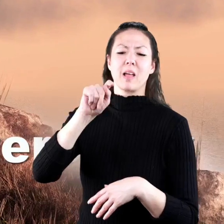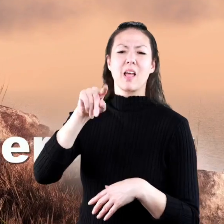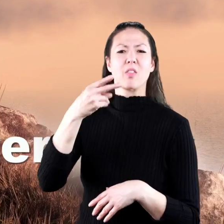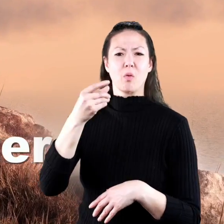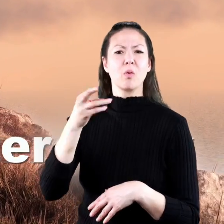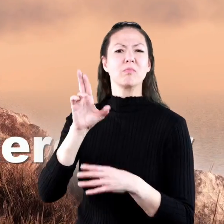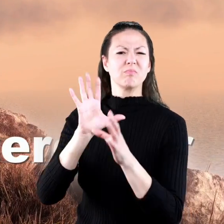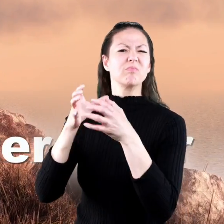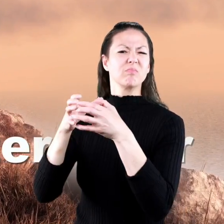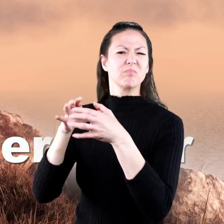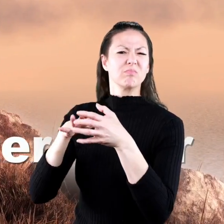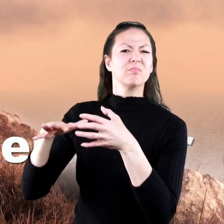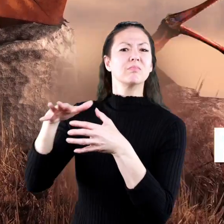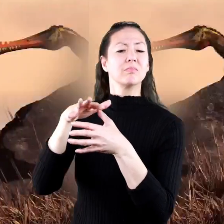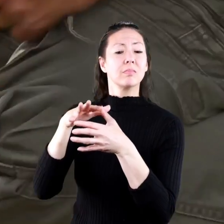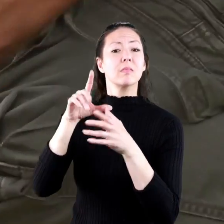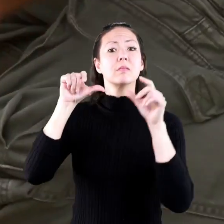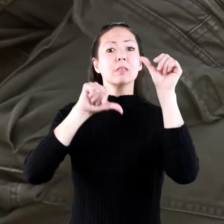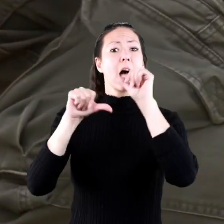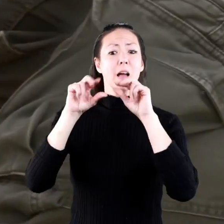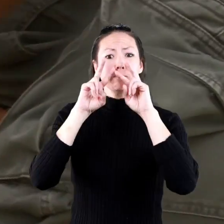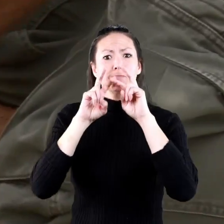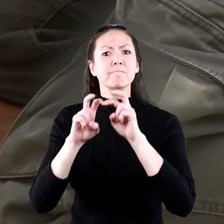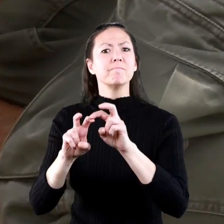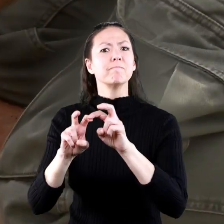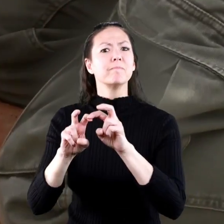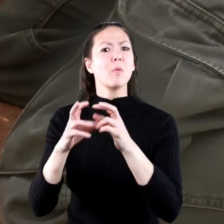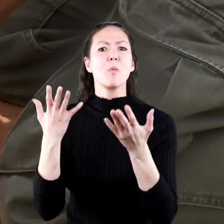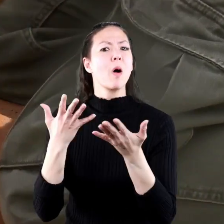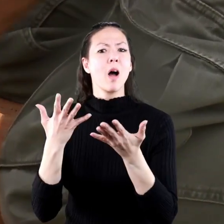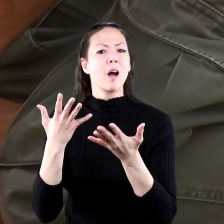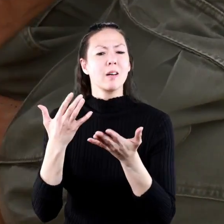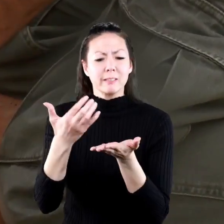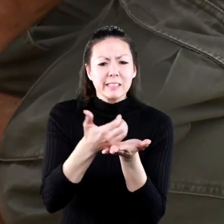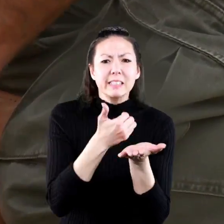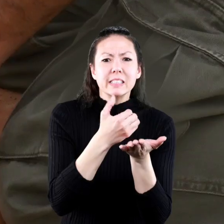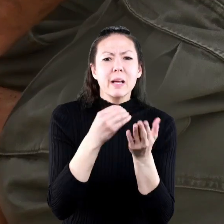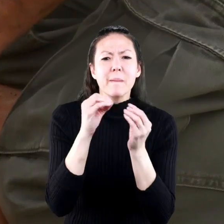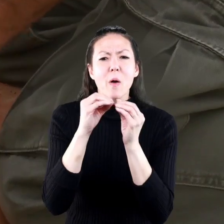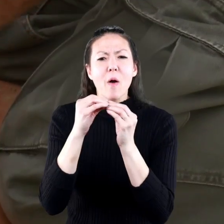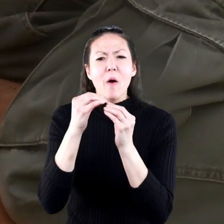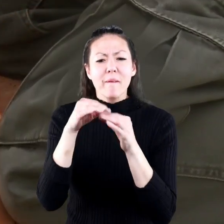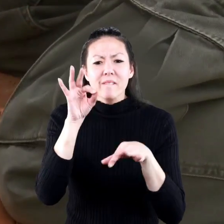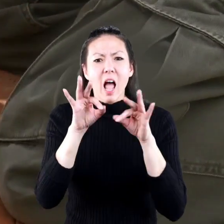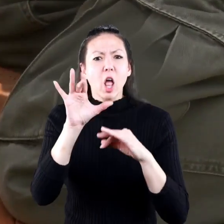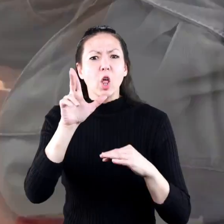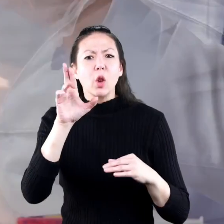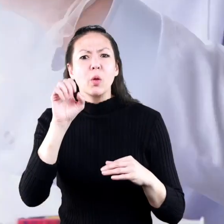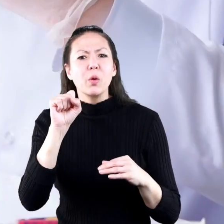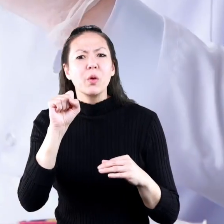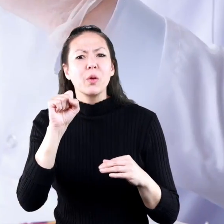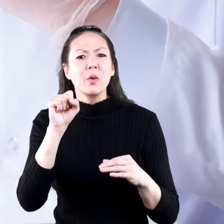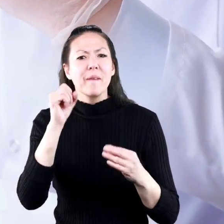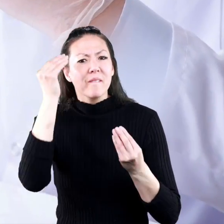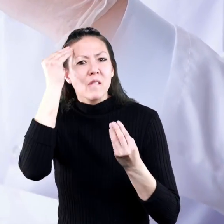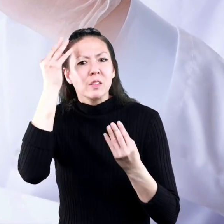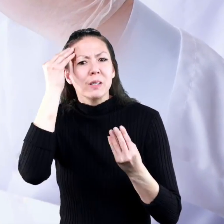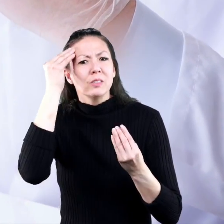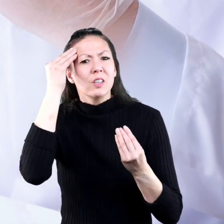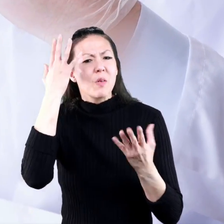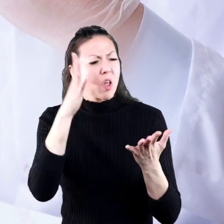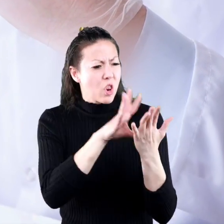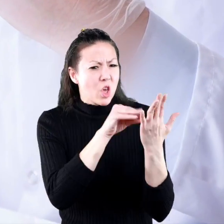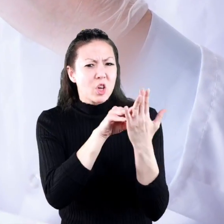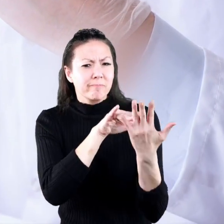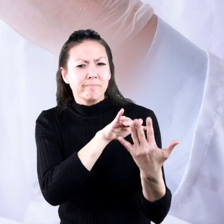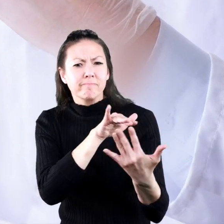family of pterosaur this is what paleontologists do they try to gather all the clues that are available